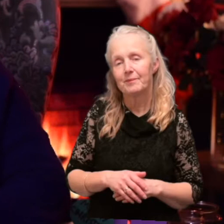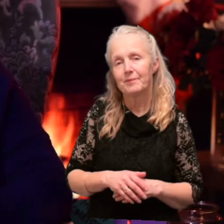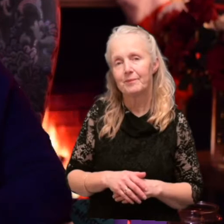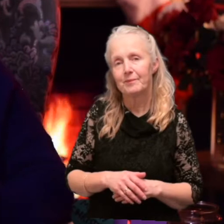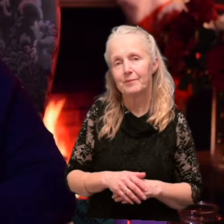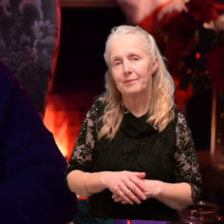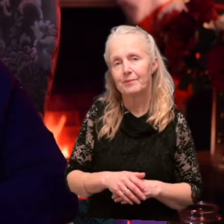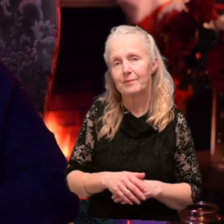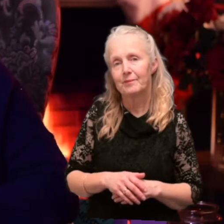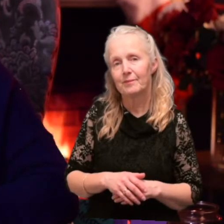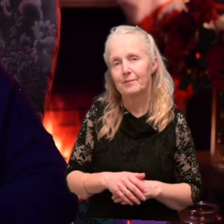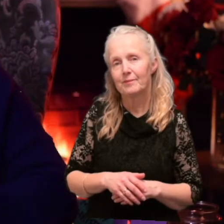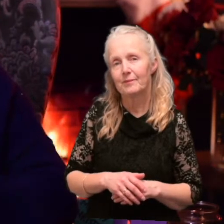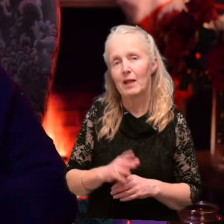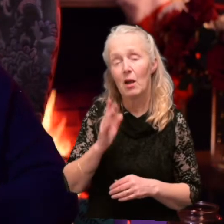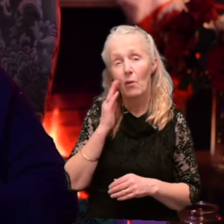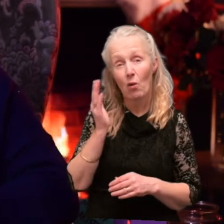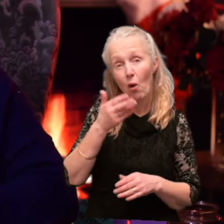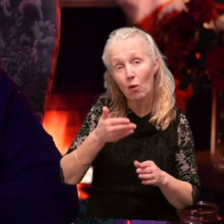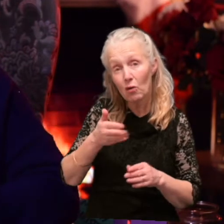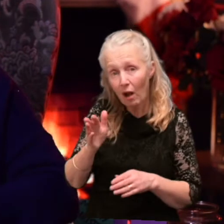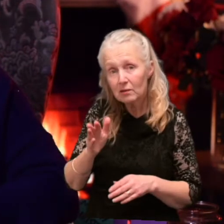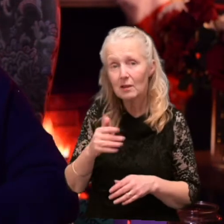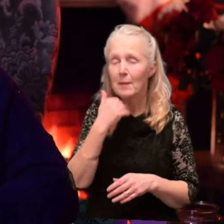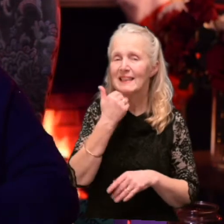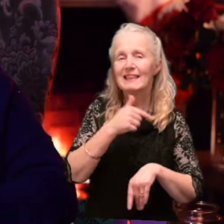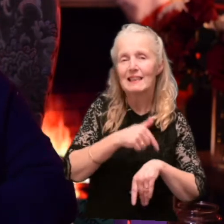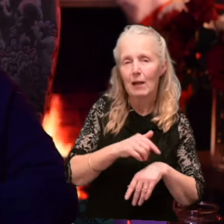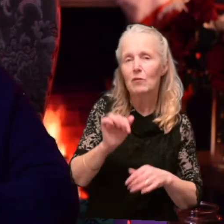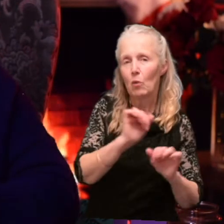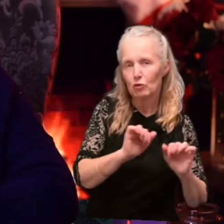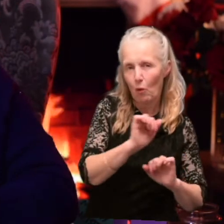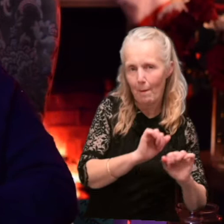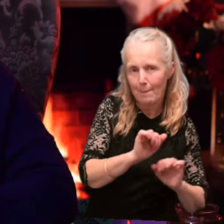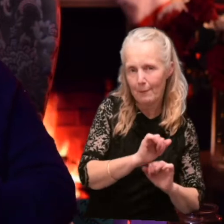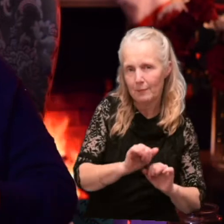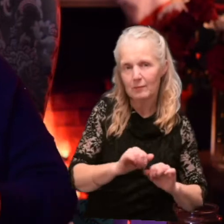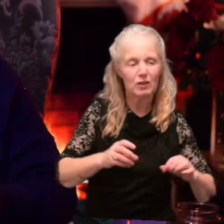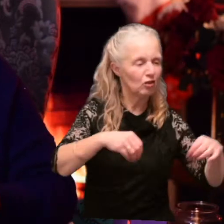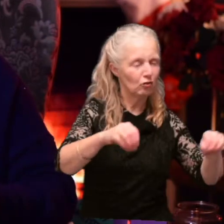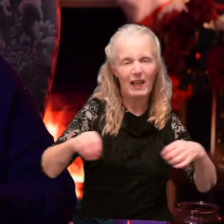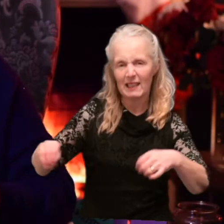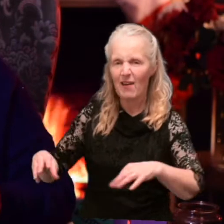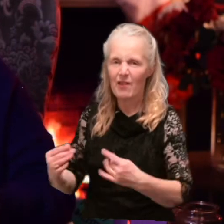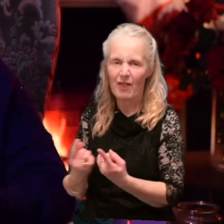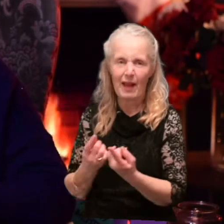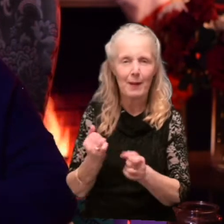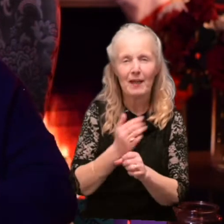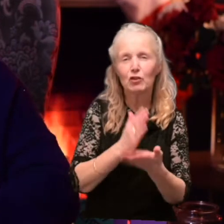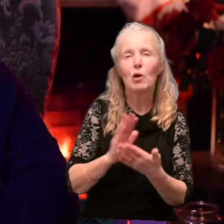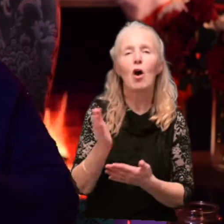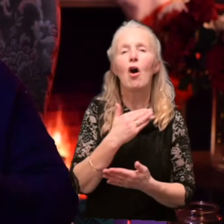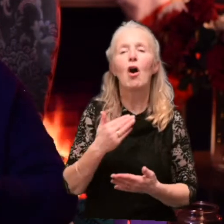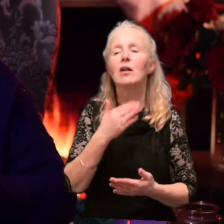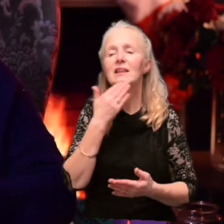By the time they'd all gone, I had plenty of time to wash up. You know, straighten everything, make sure everything was ship-shape,